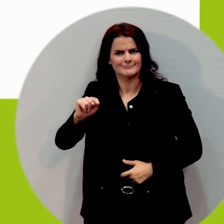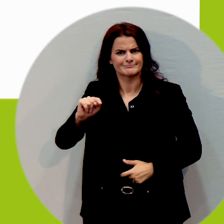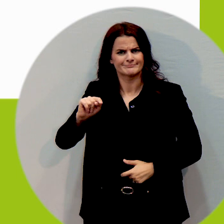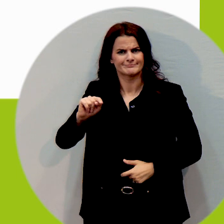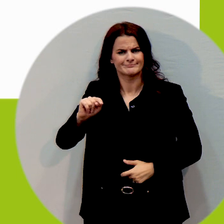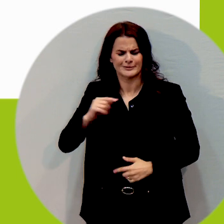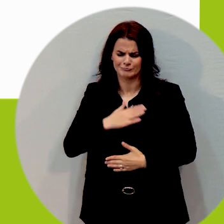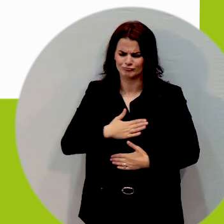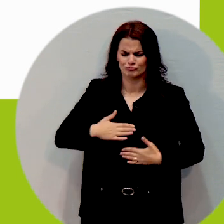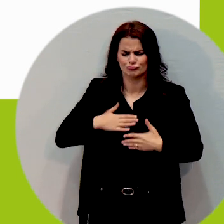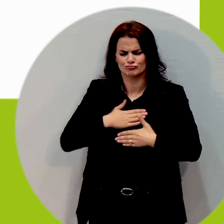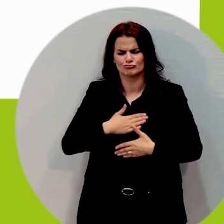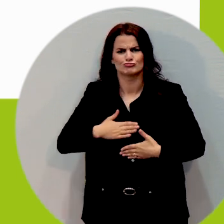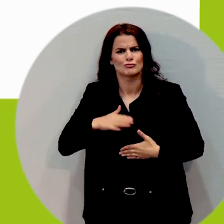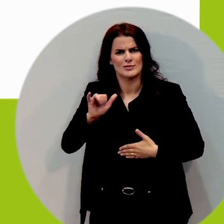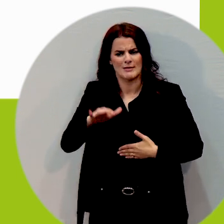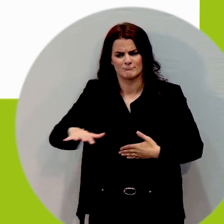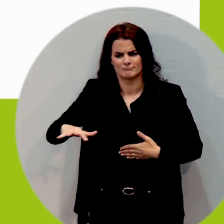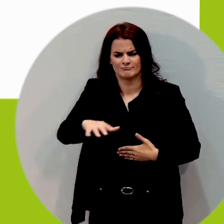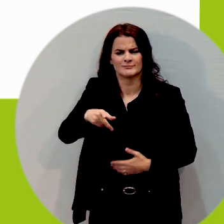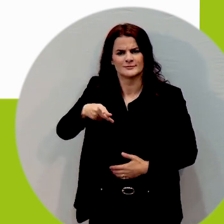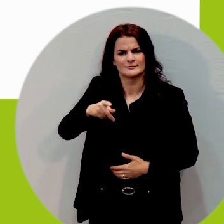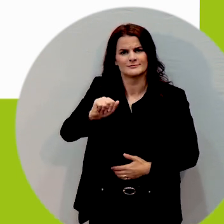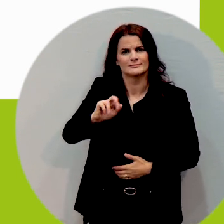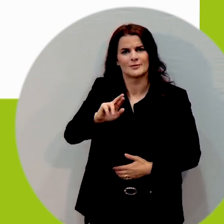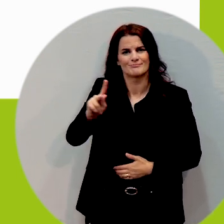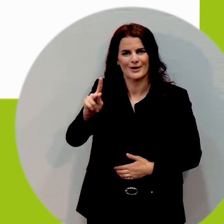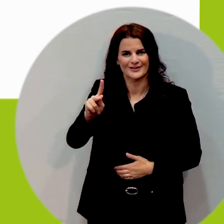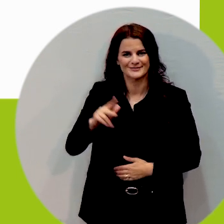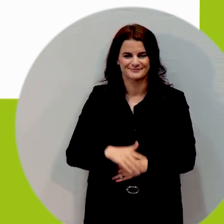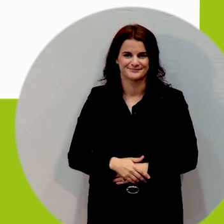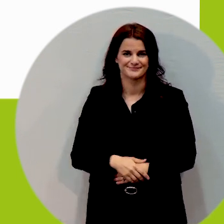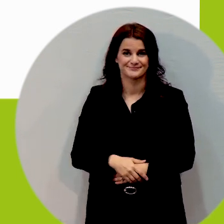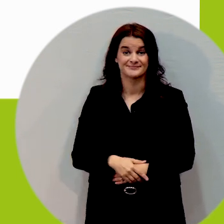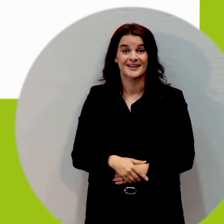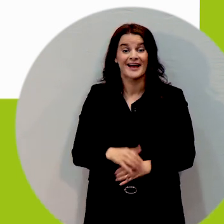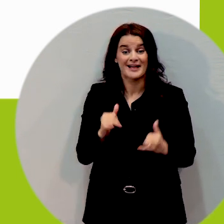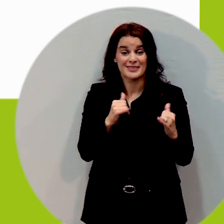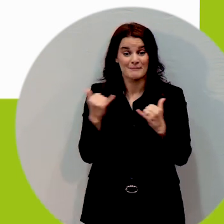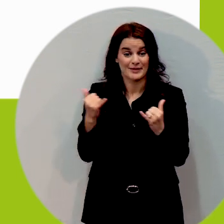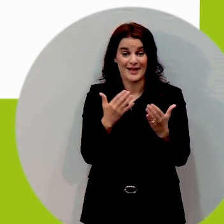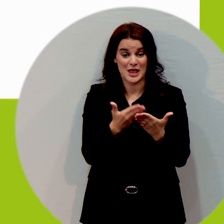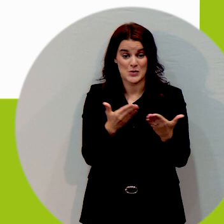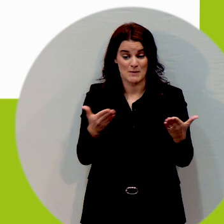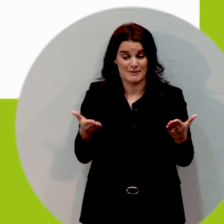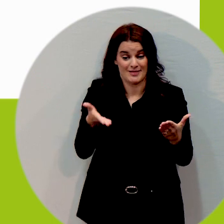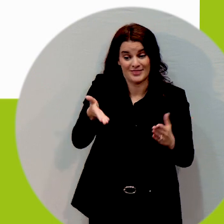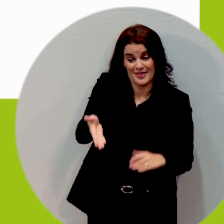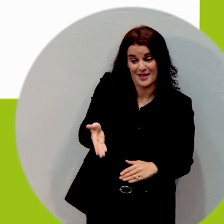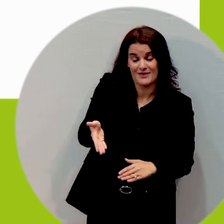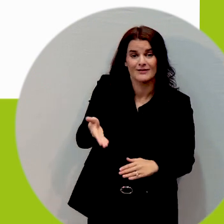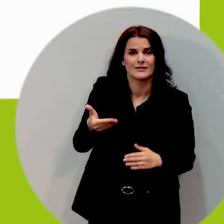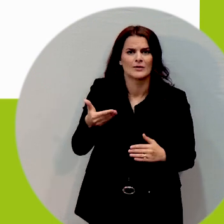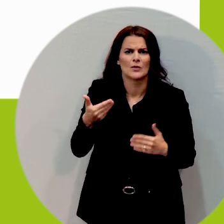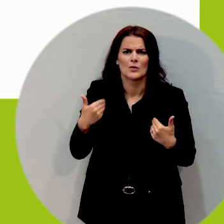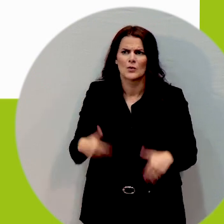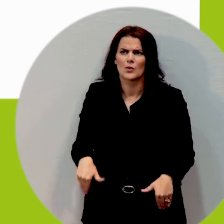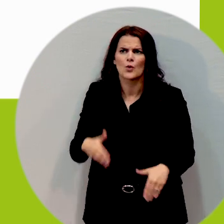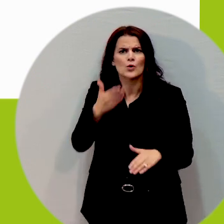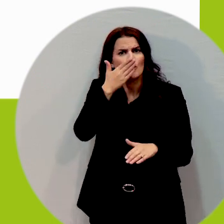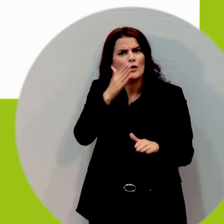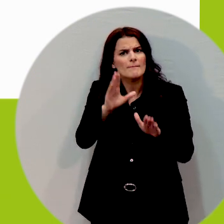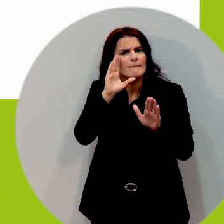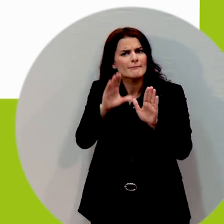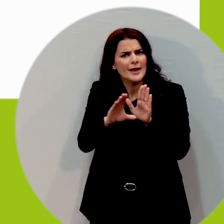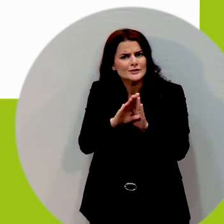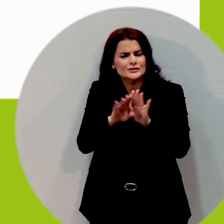on there had really good pictorial information and there are instructions on how to use the